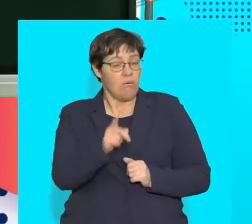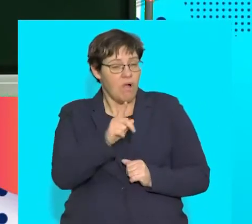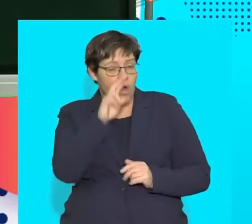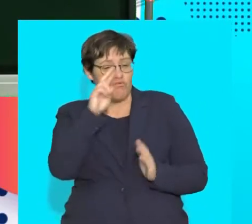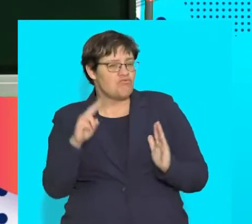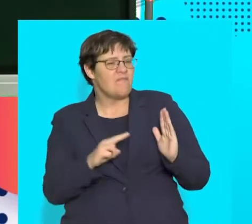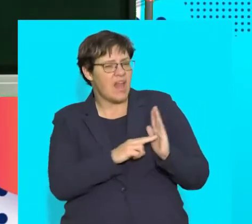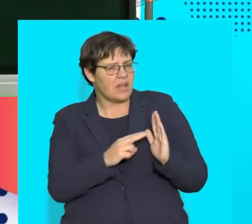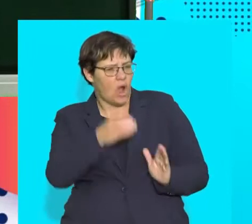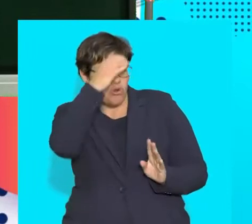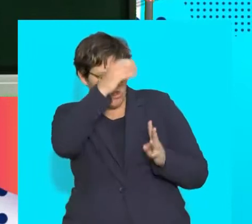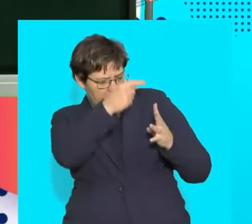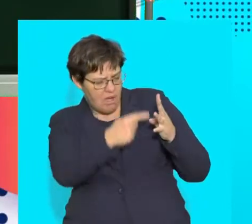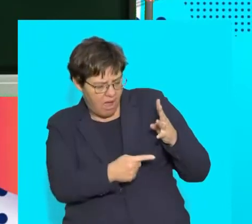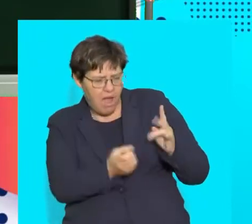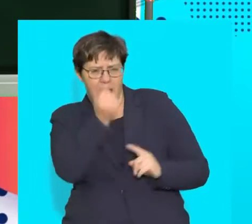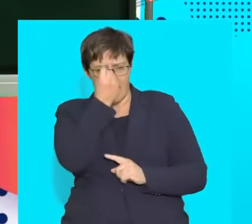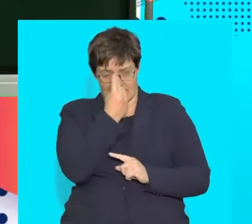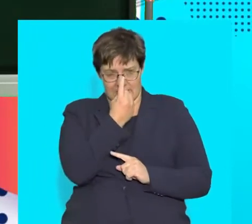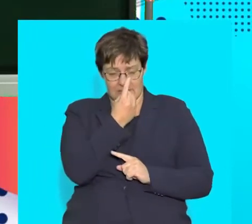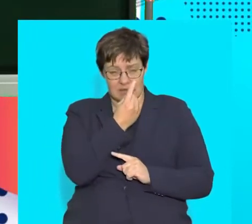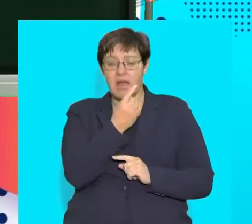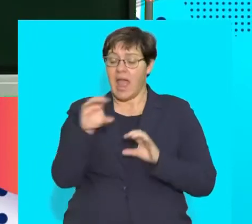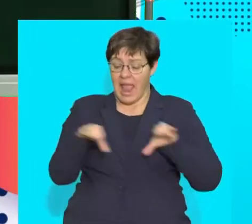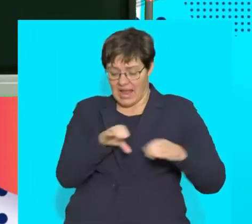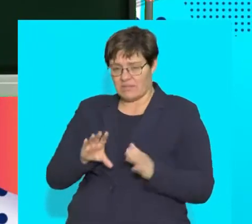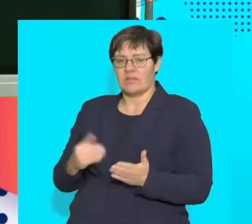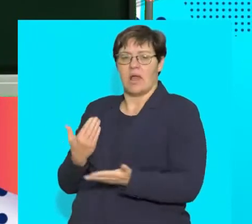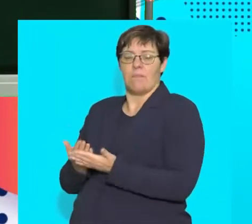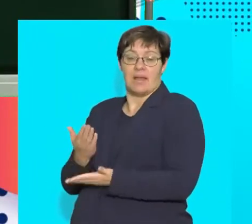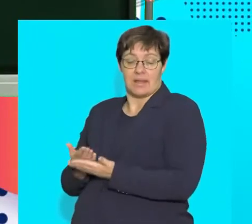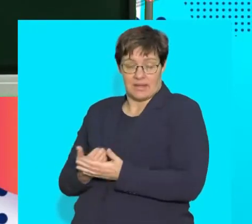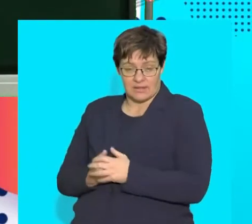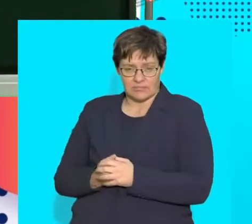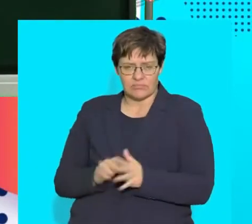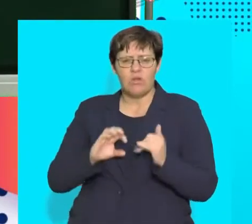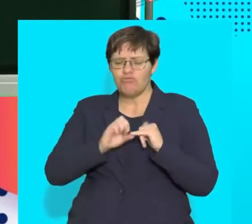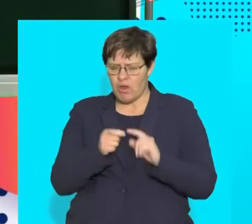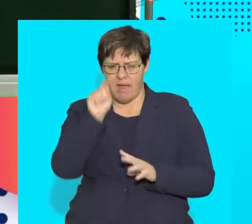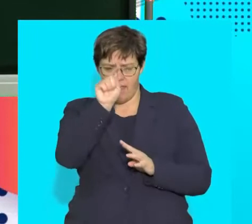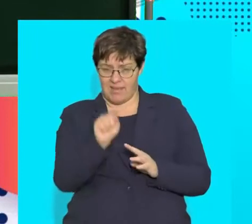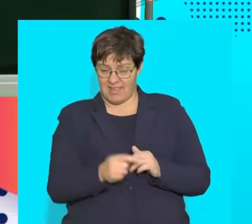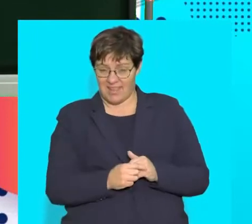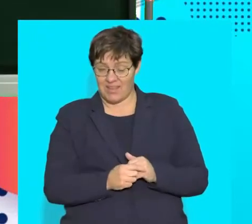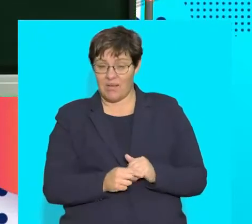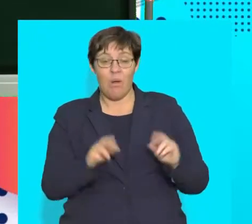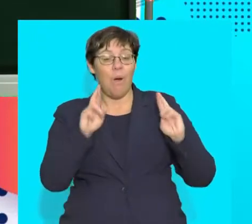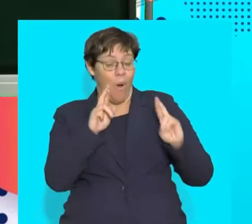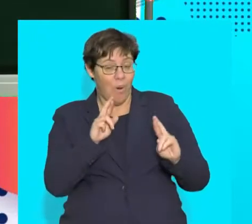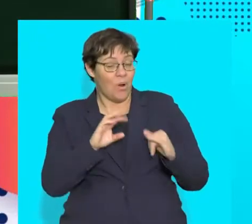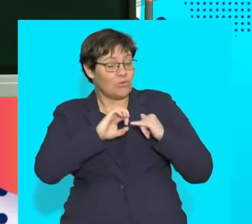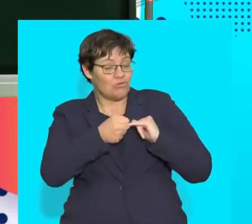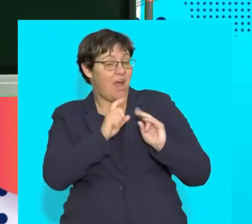and apply that in our activities. Let's go and try some of that. I hope that you can attempt to answer these questions,